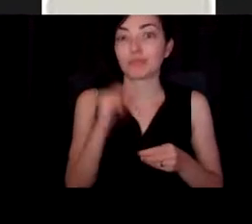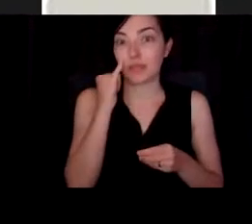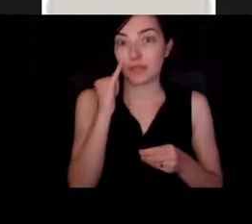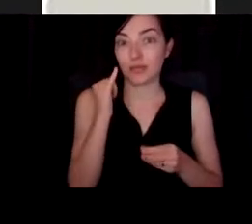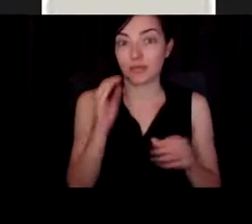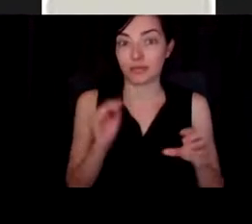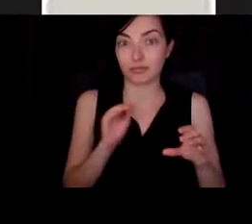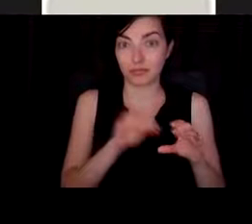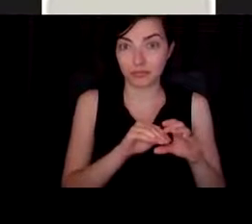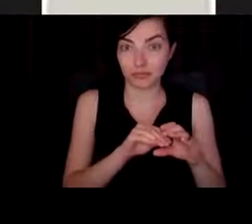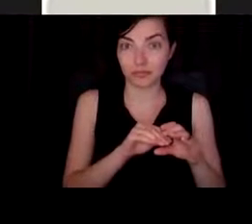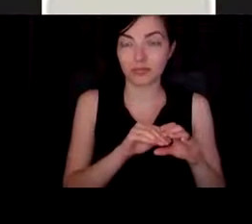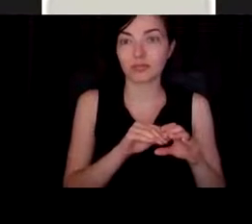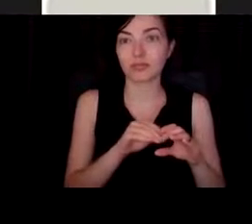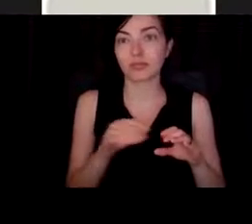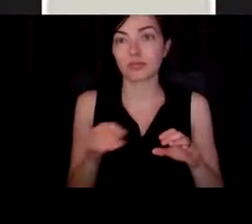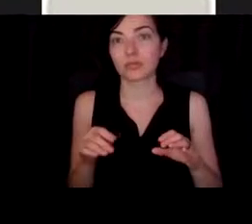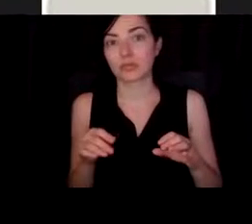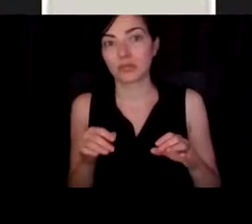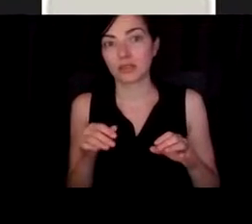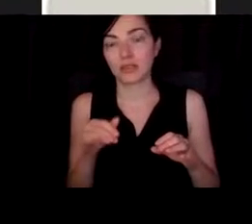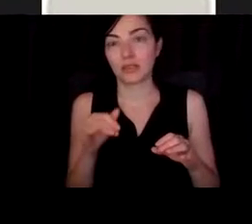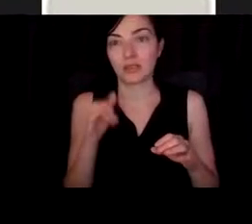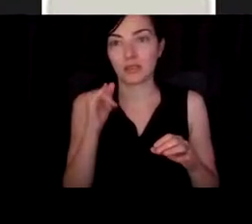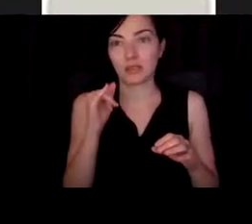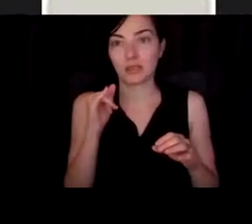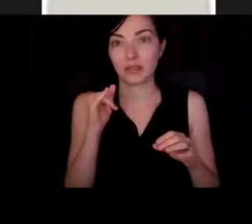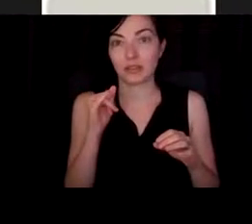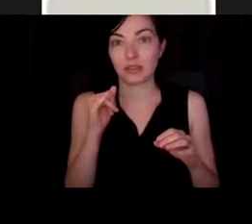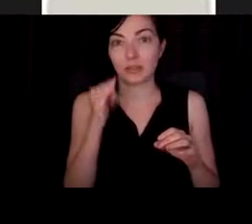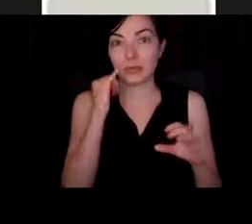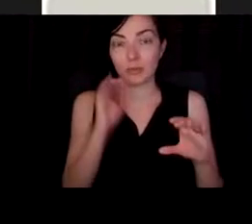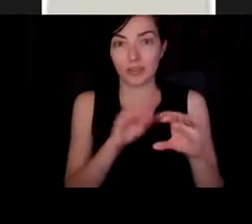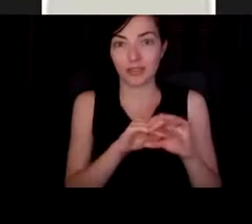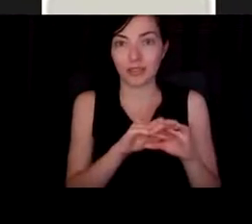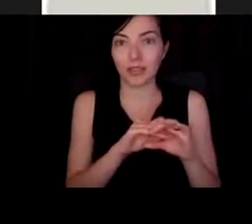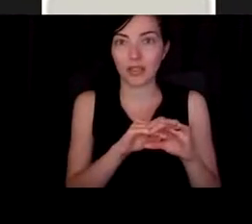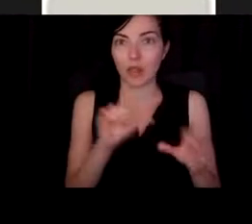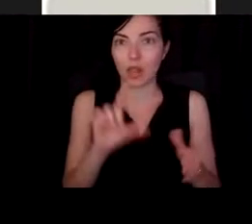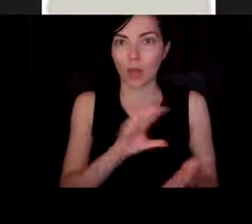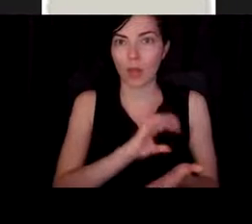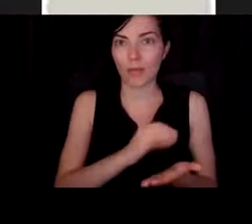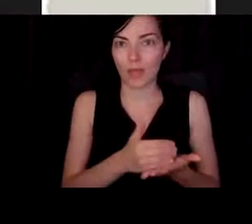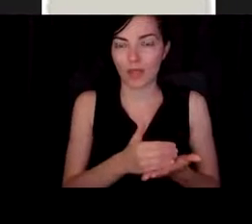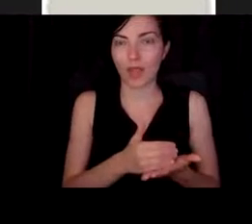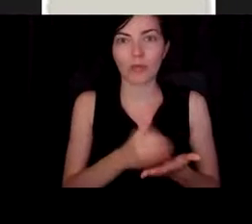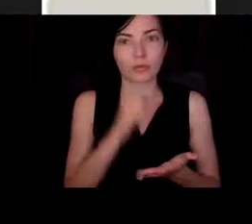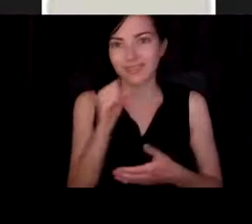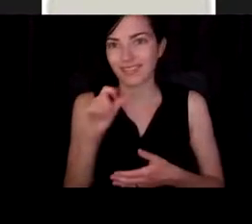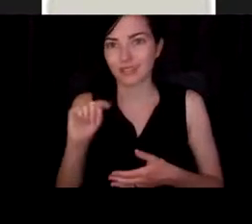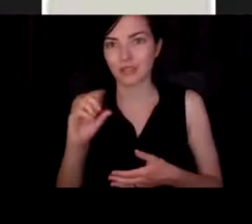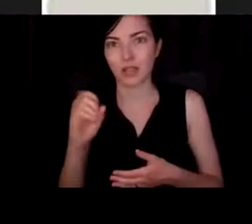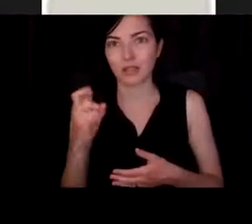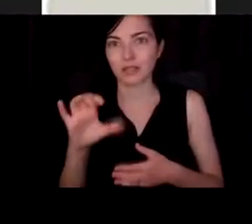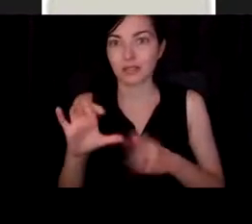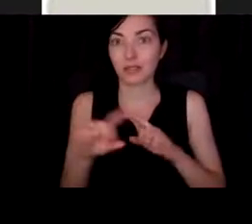at putting them in a low enough concentration that they weren't toxic, but that they just made the cells more excitable to electric fields